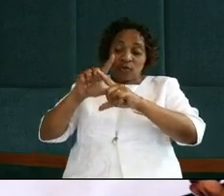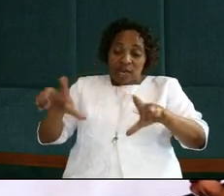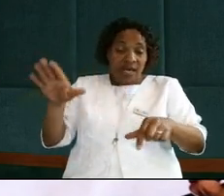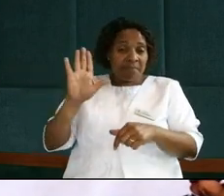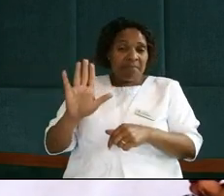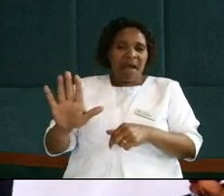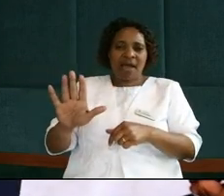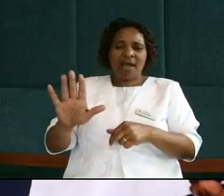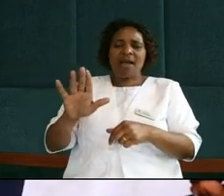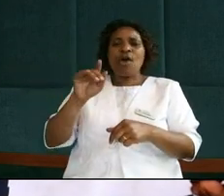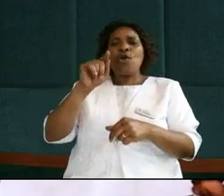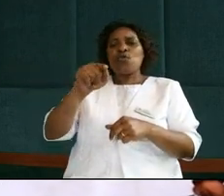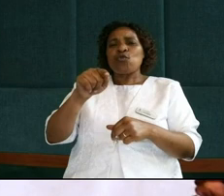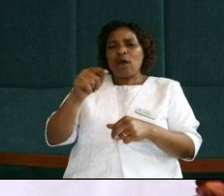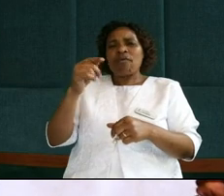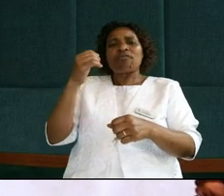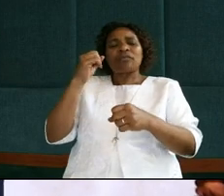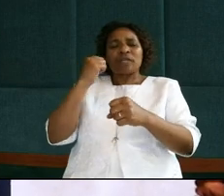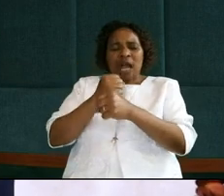you are within the doctrine.